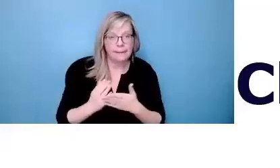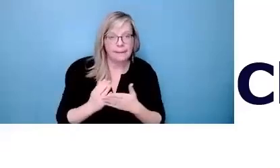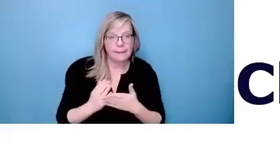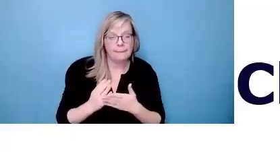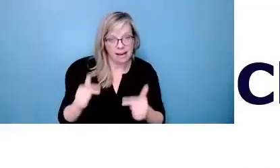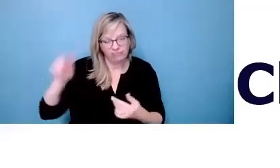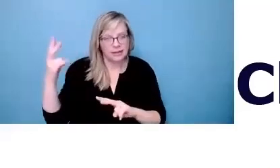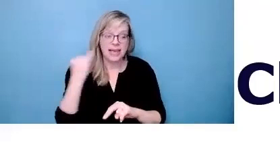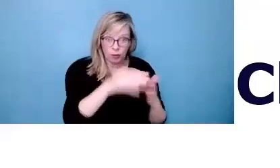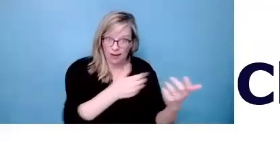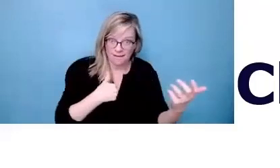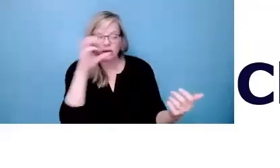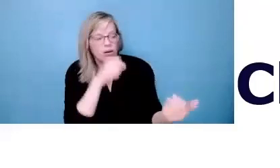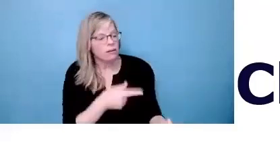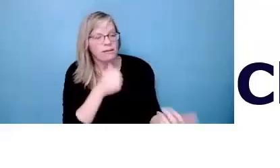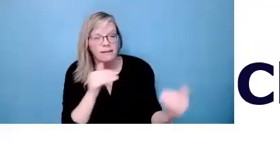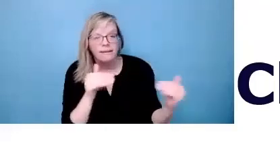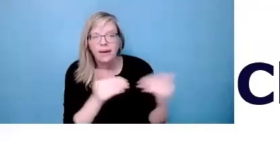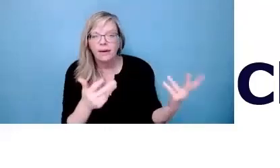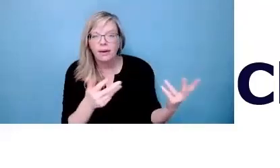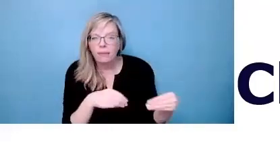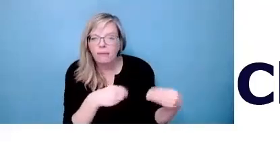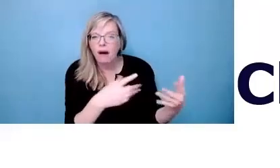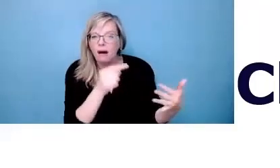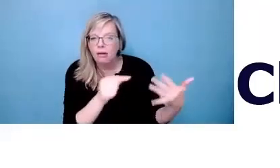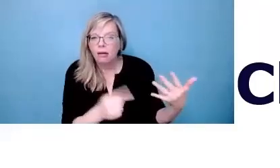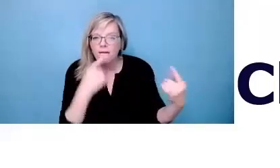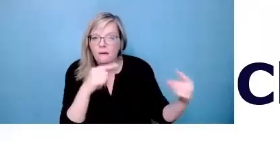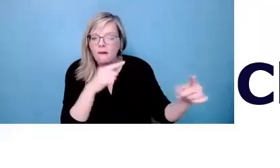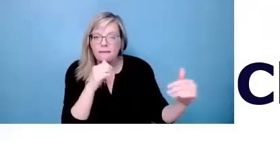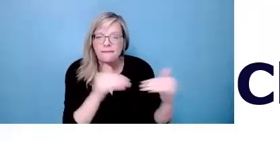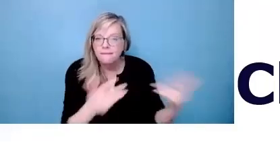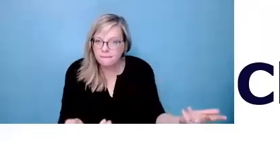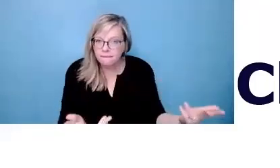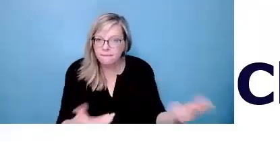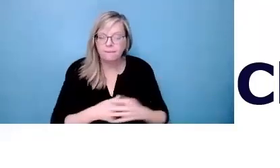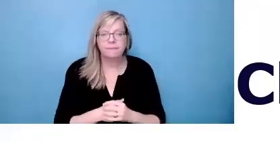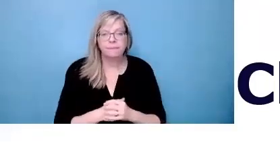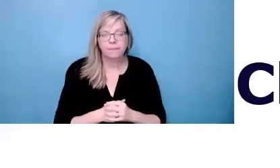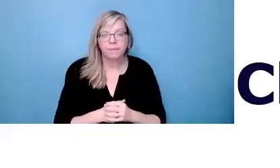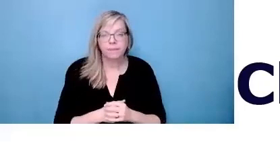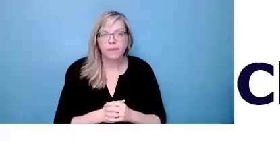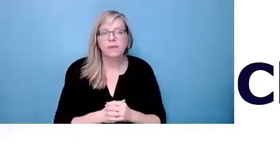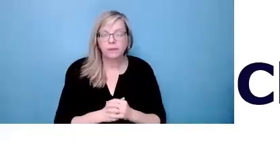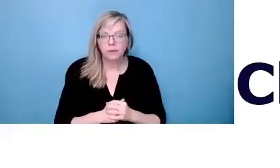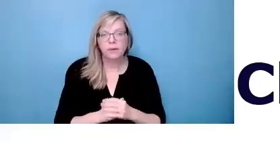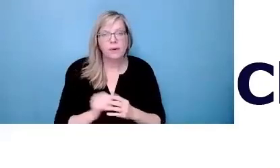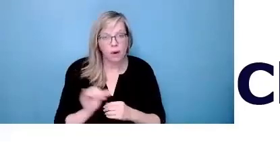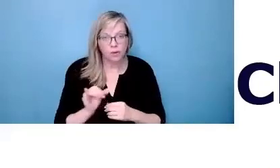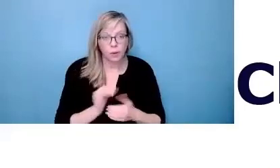disabilities who have accommodations are at an advantage or have undue advantages because of those accommodations.